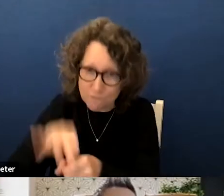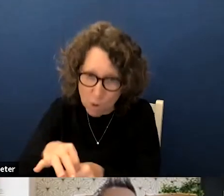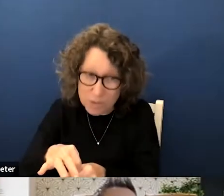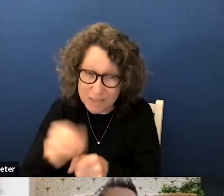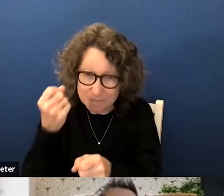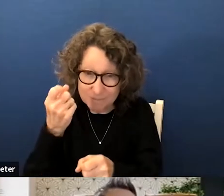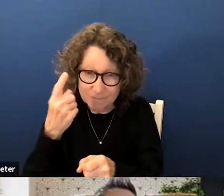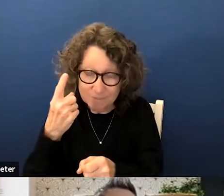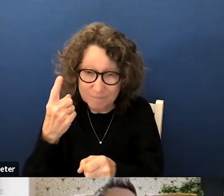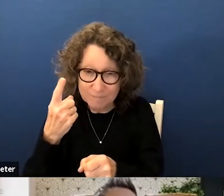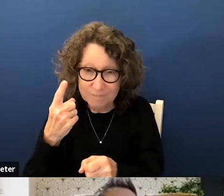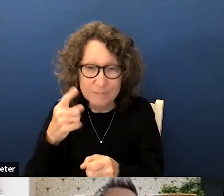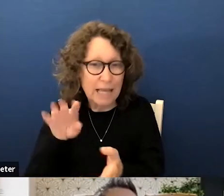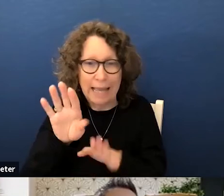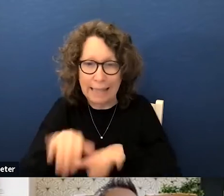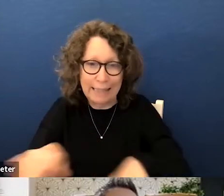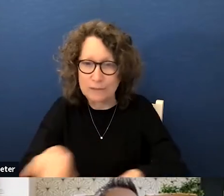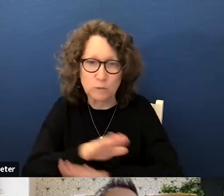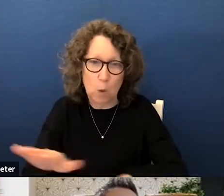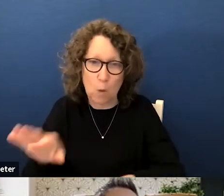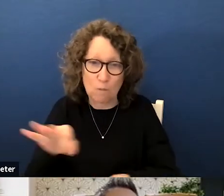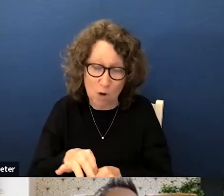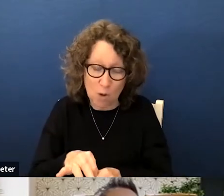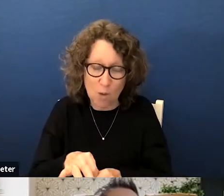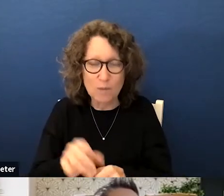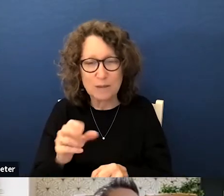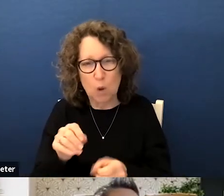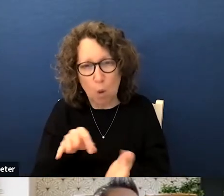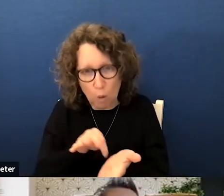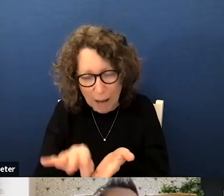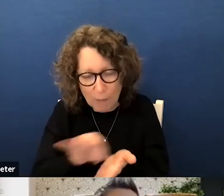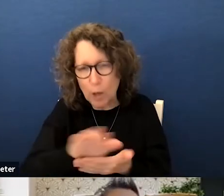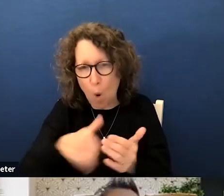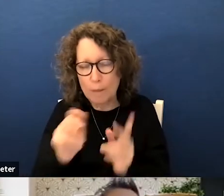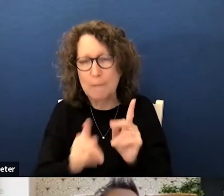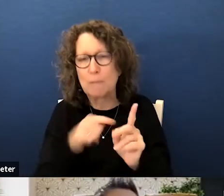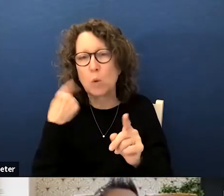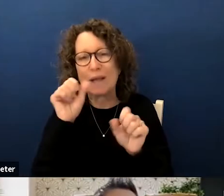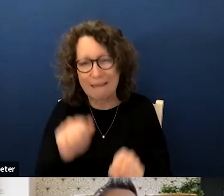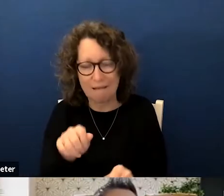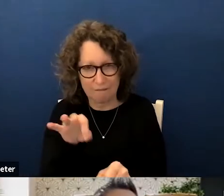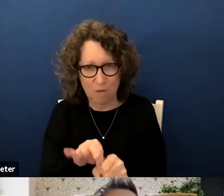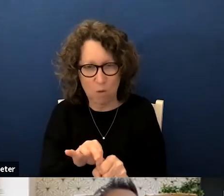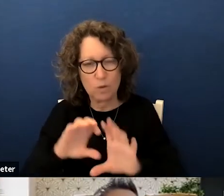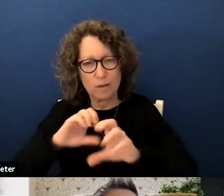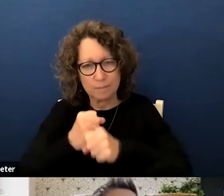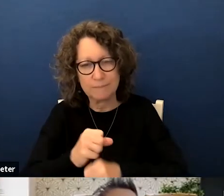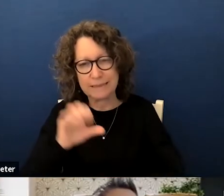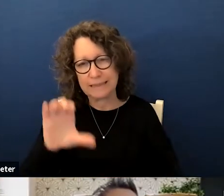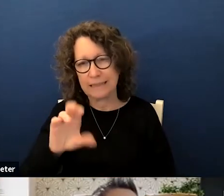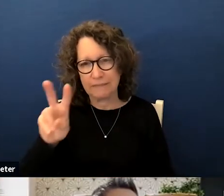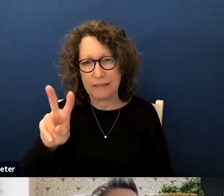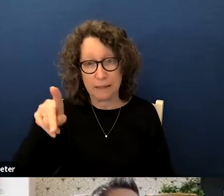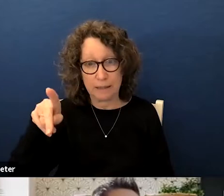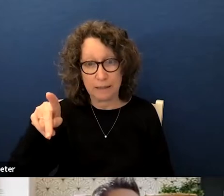age uh percentage is okay thank you sure thank you very much miss